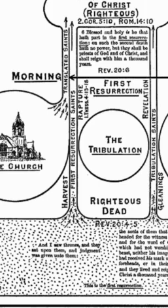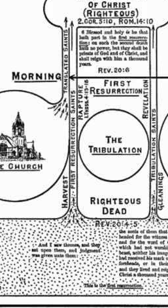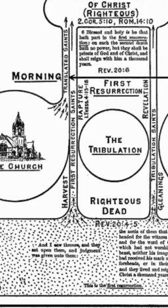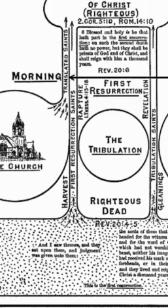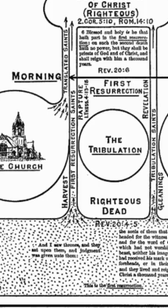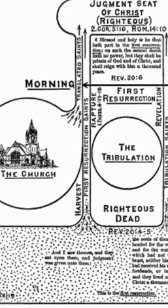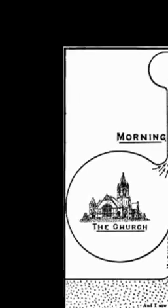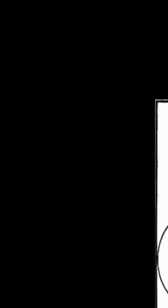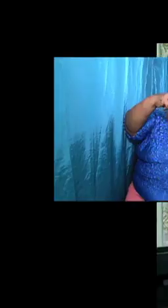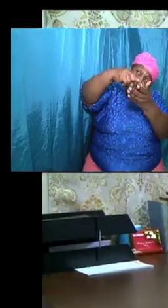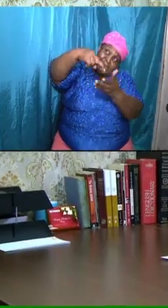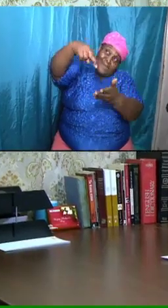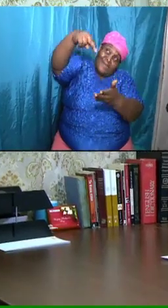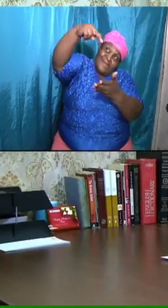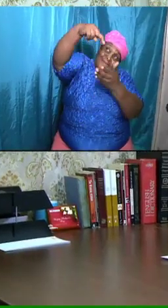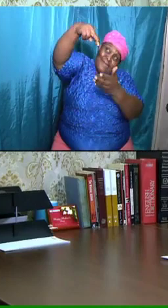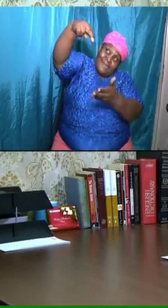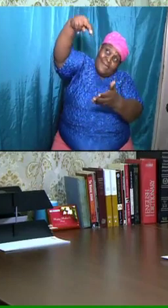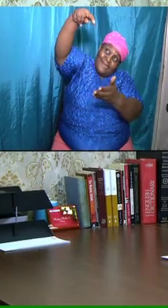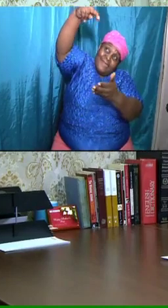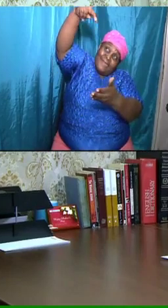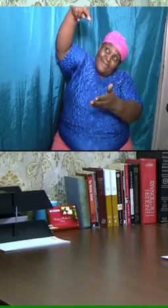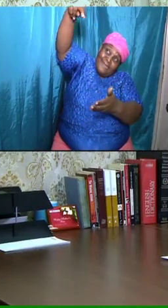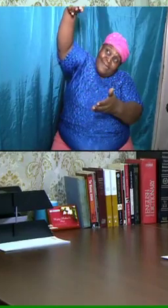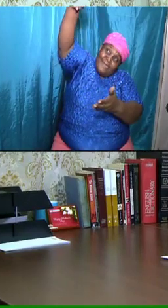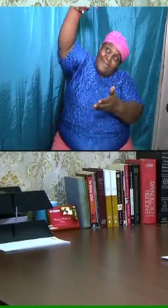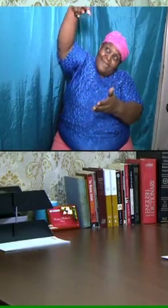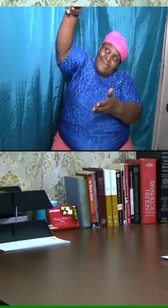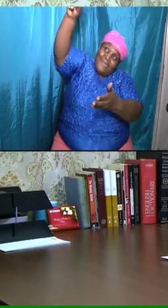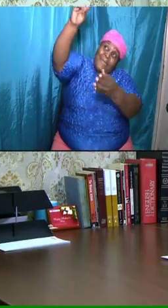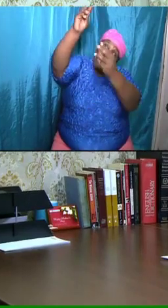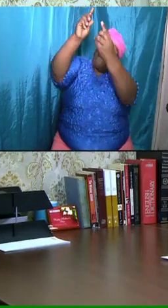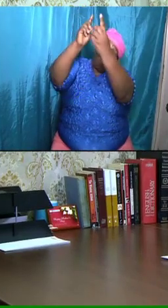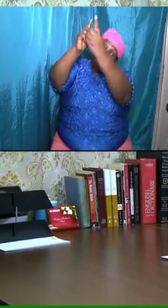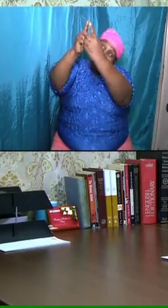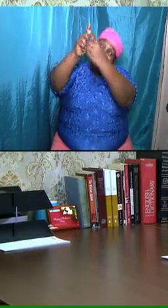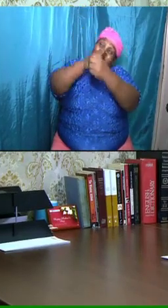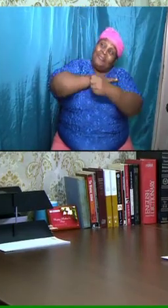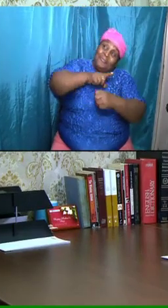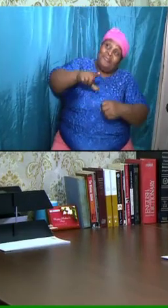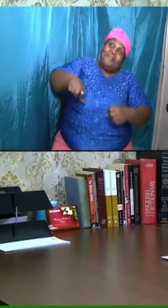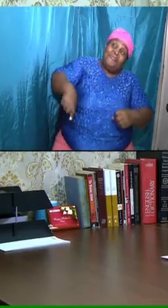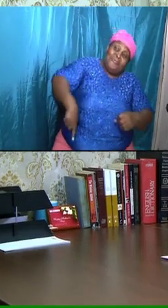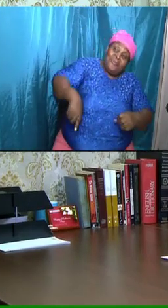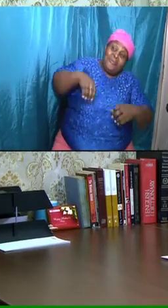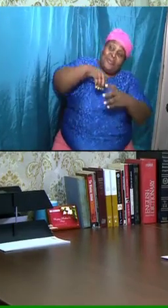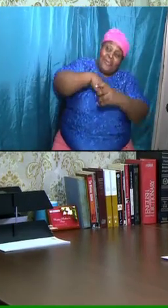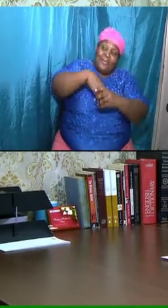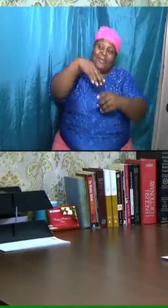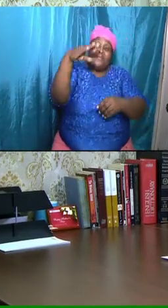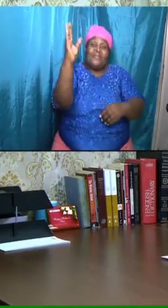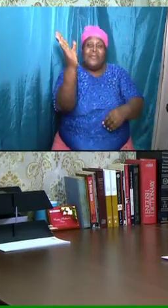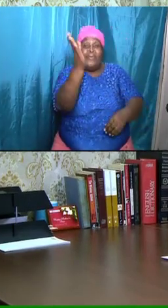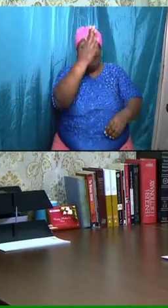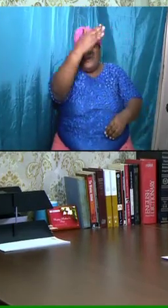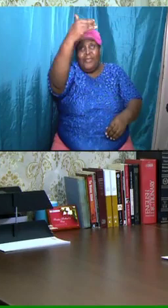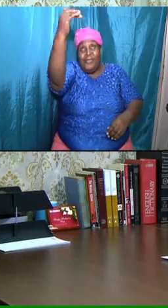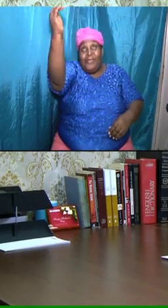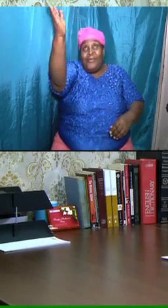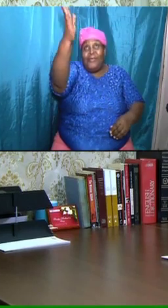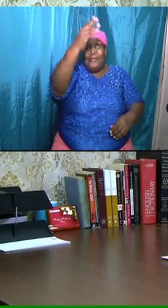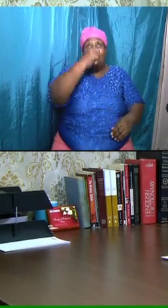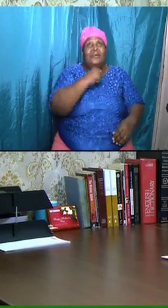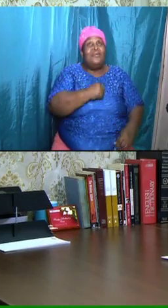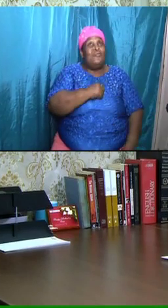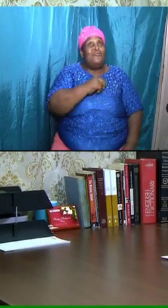meet the Lord in the air. Yes, we cannot go, and we said it the last time,